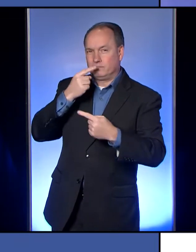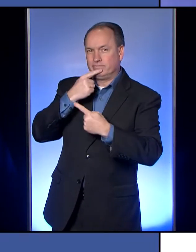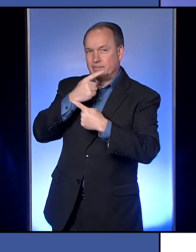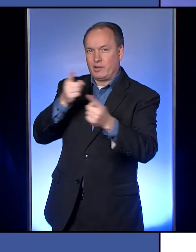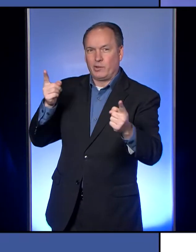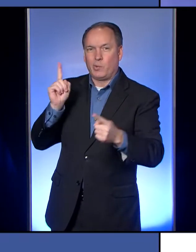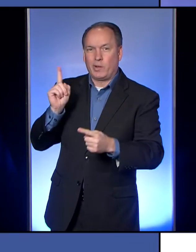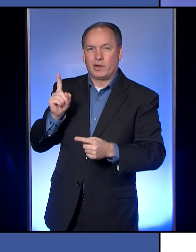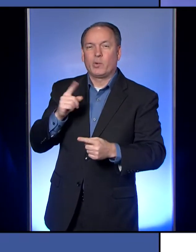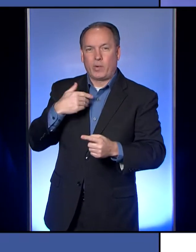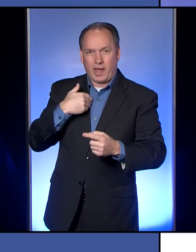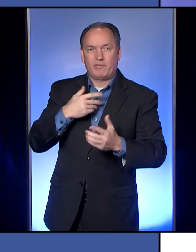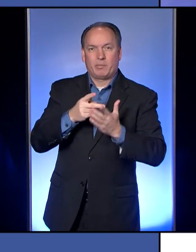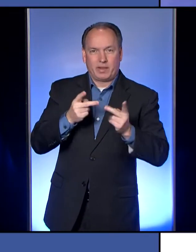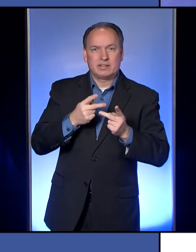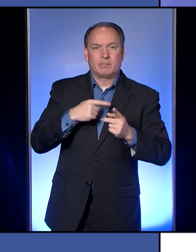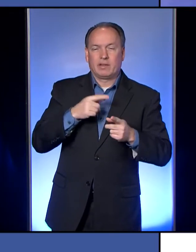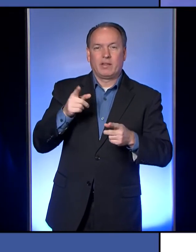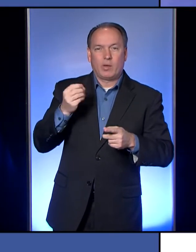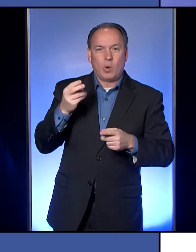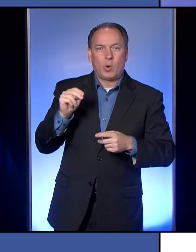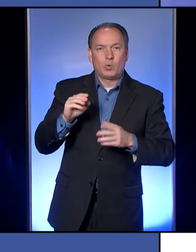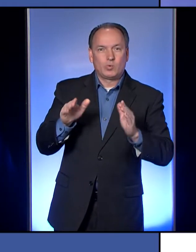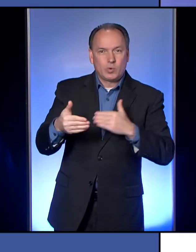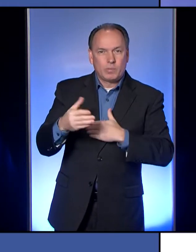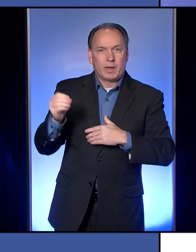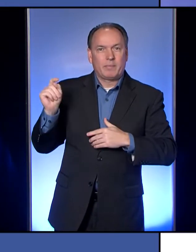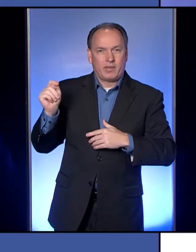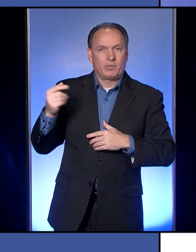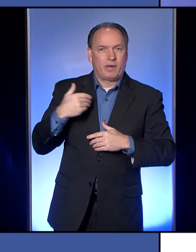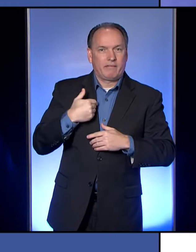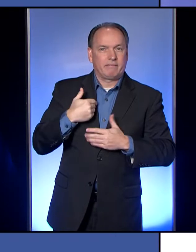But it is a place where they have their own room and their own bathroom.